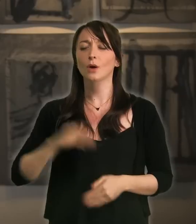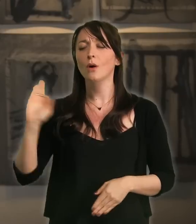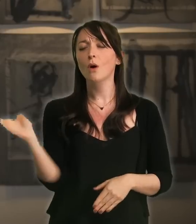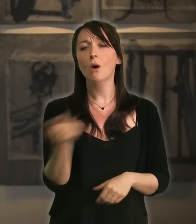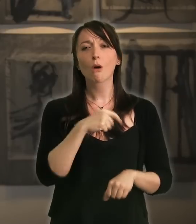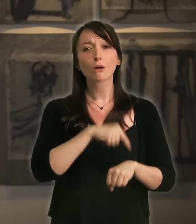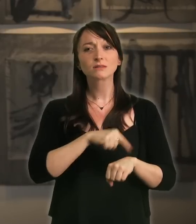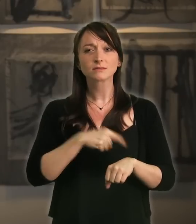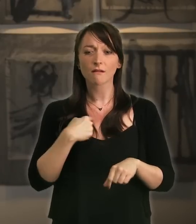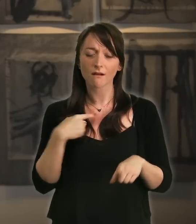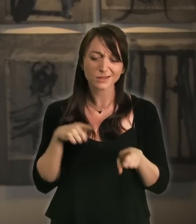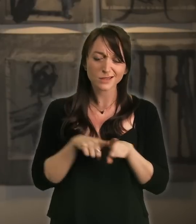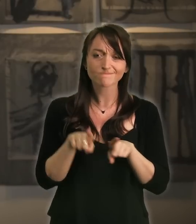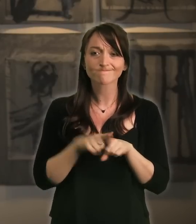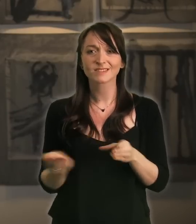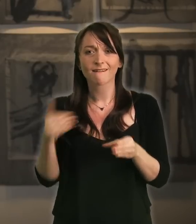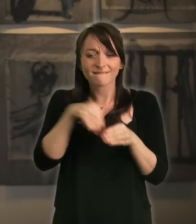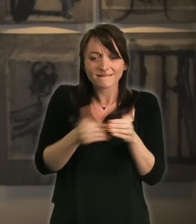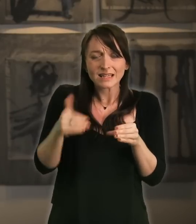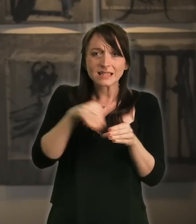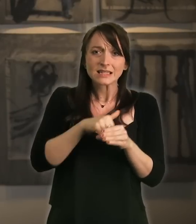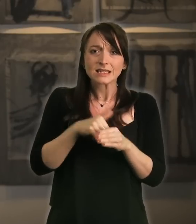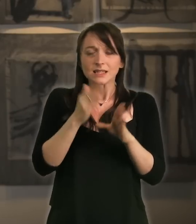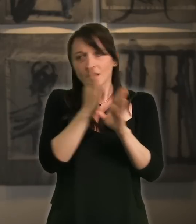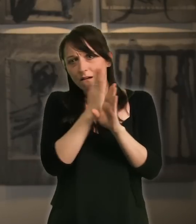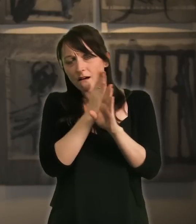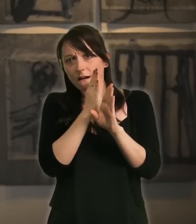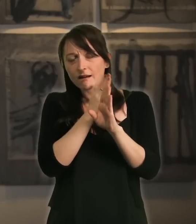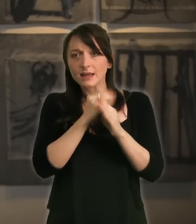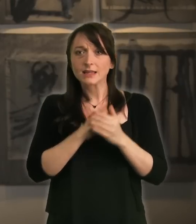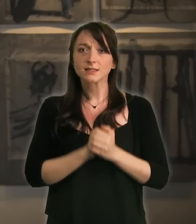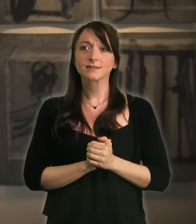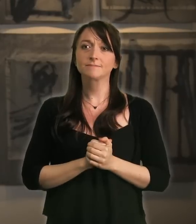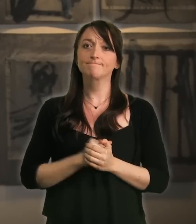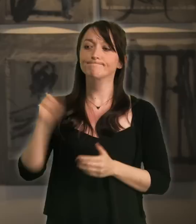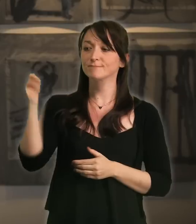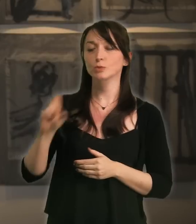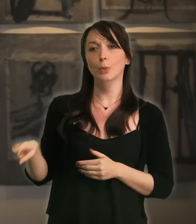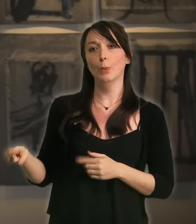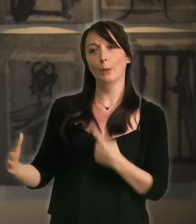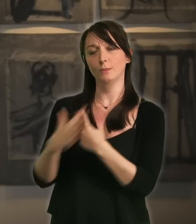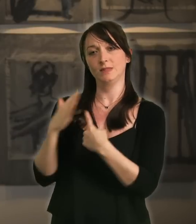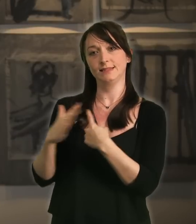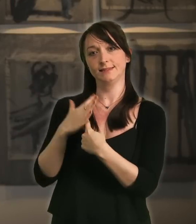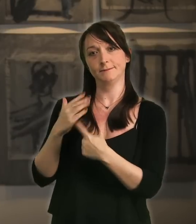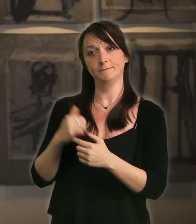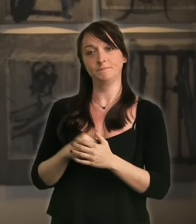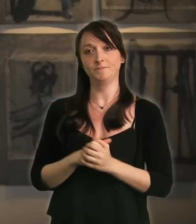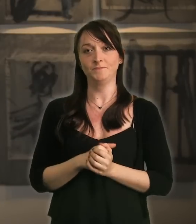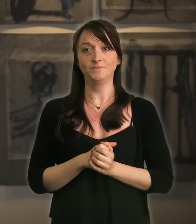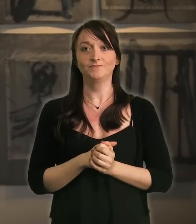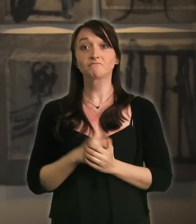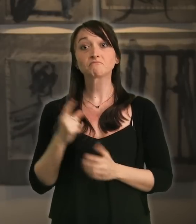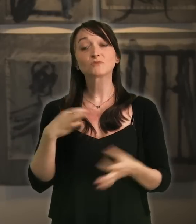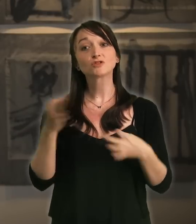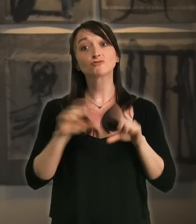and you know I wasn't sure, I spent a lot of my time trying to sort of blend in and I sort of did quite, I was quite badly